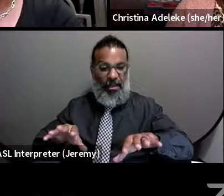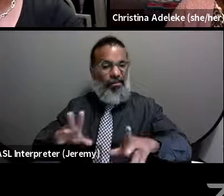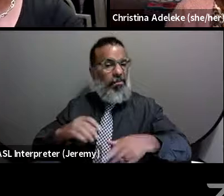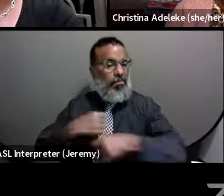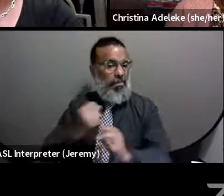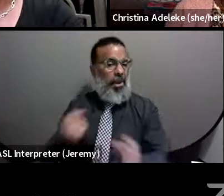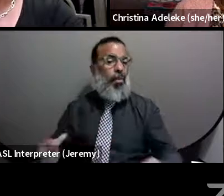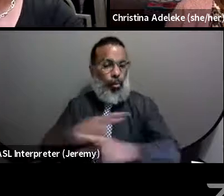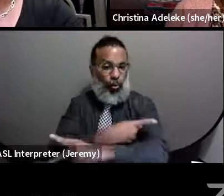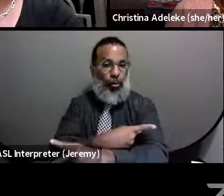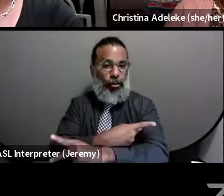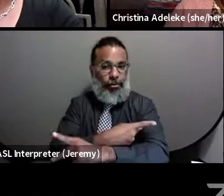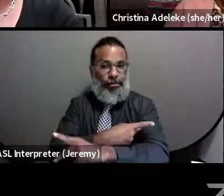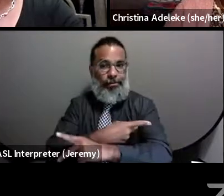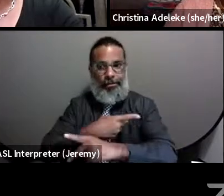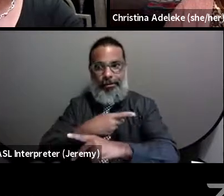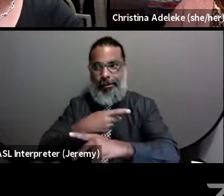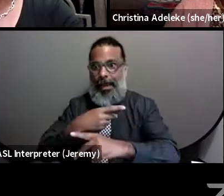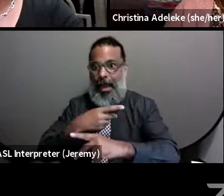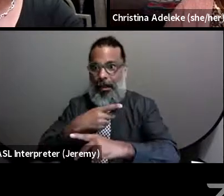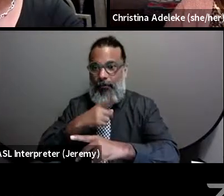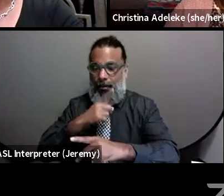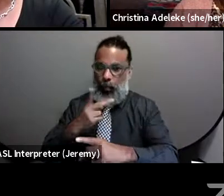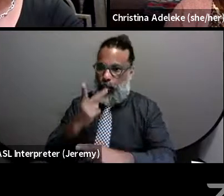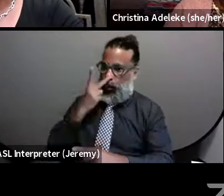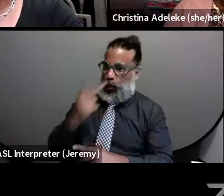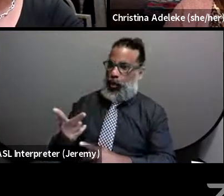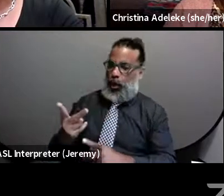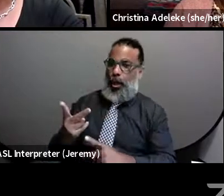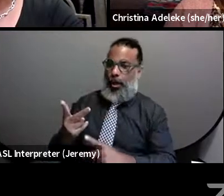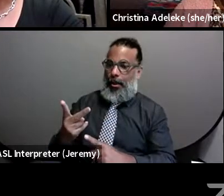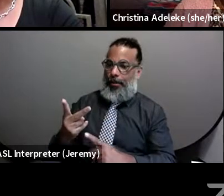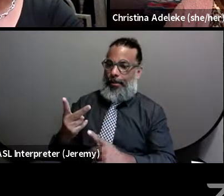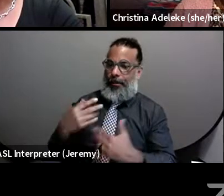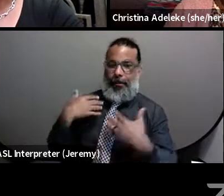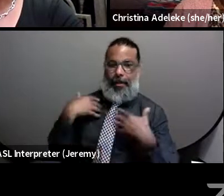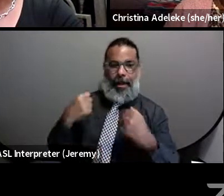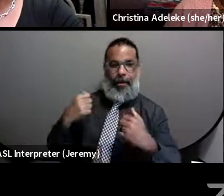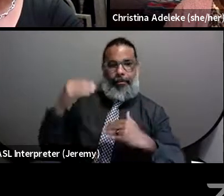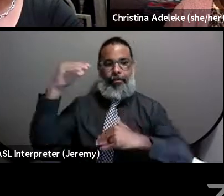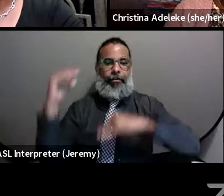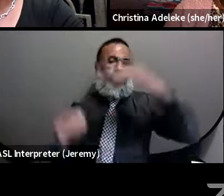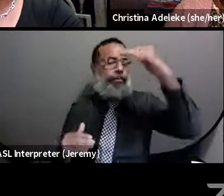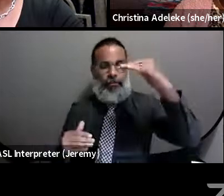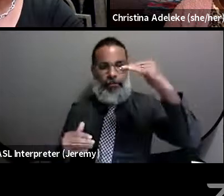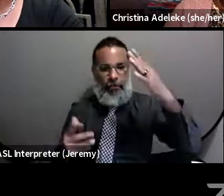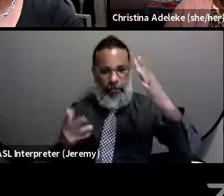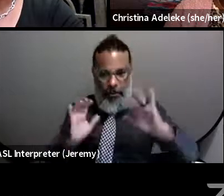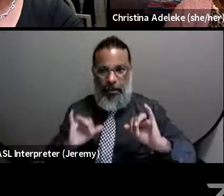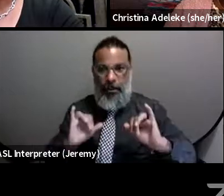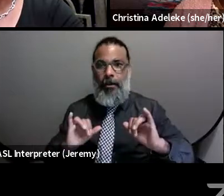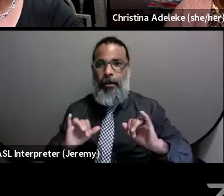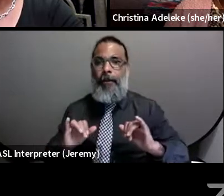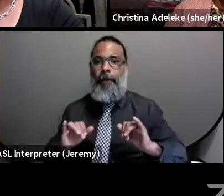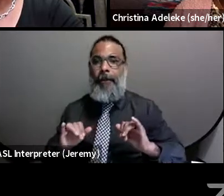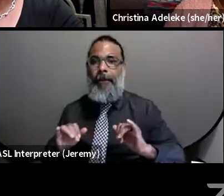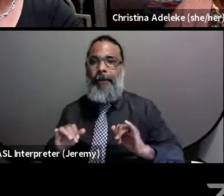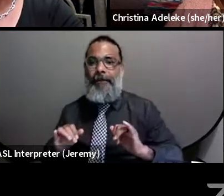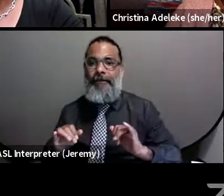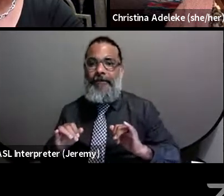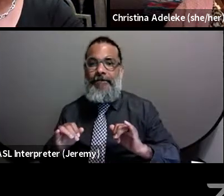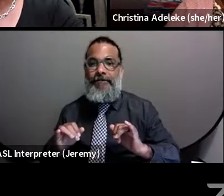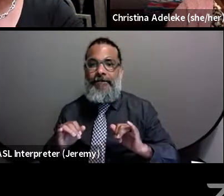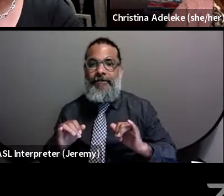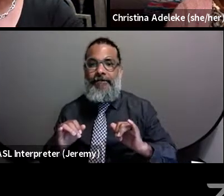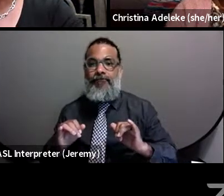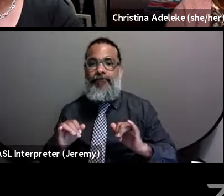you know, and make real the health disparities for us. But also, I think the way we've been able to respond to COVID